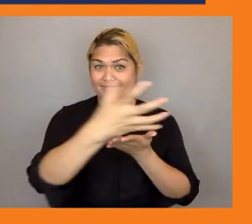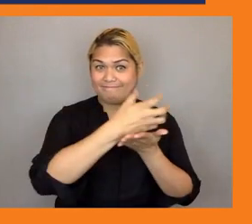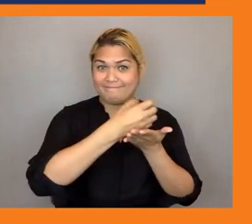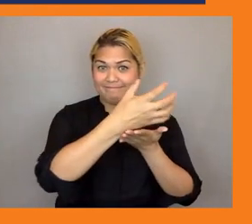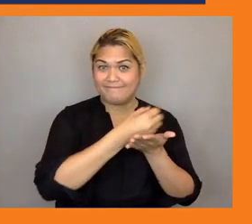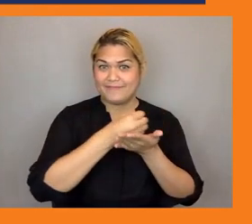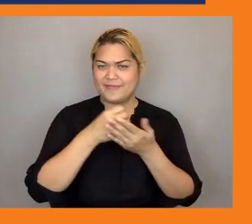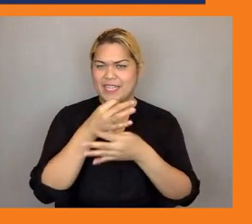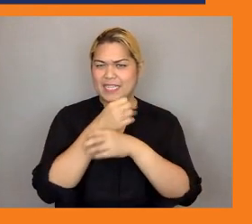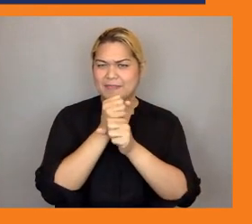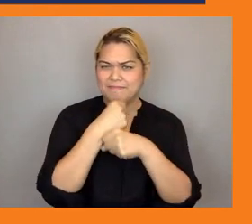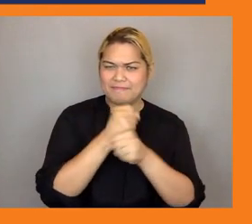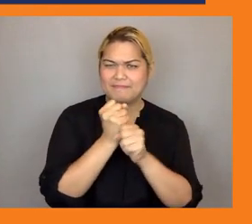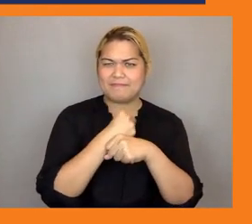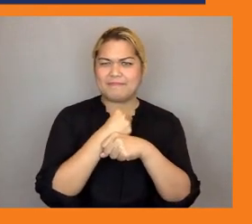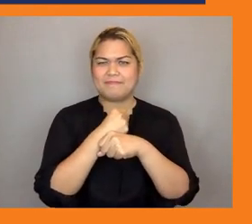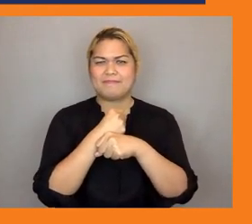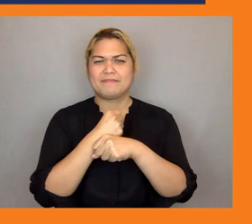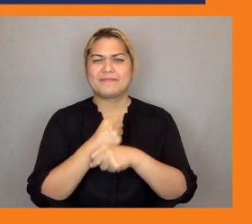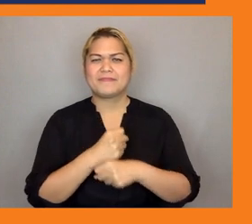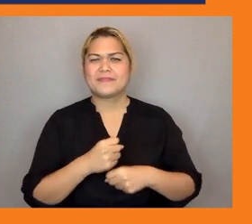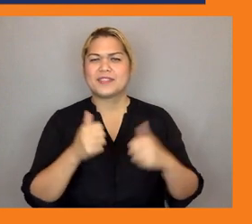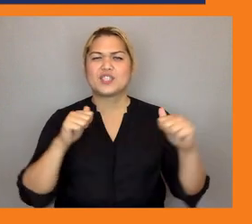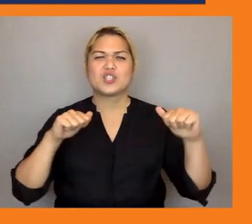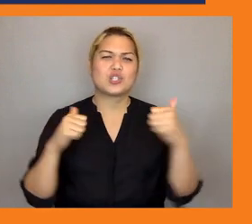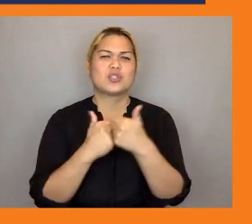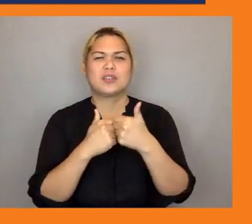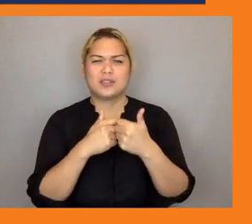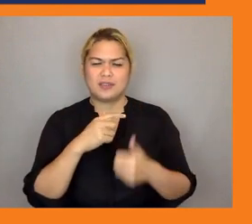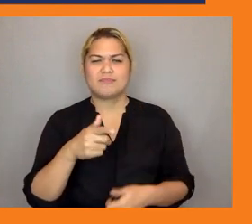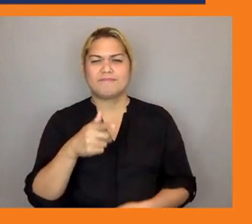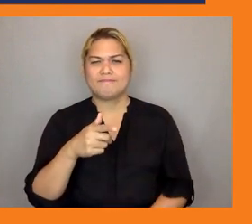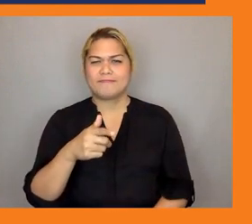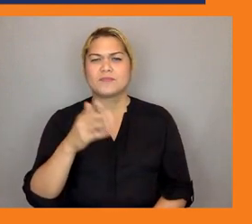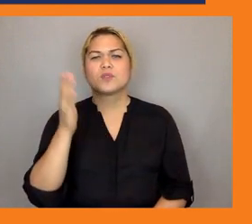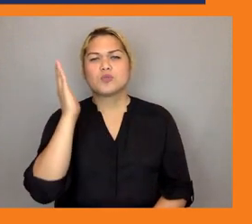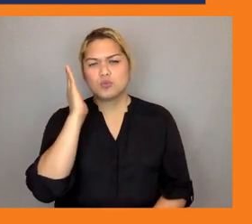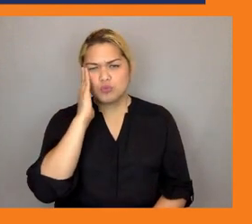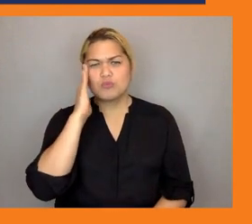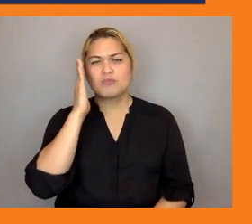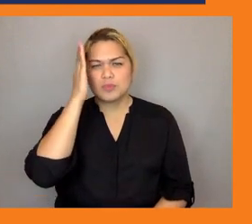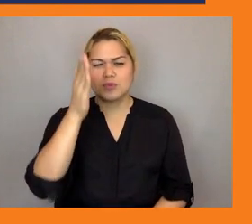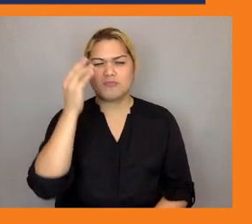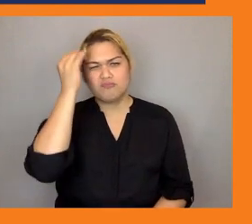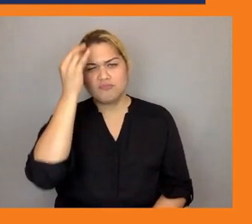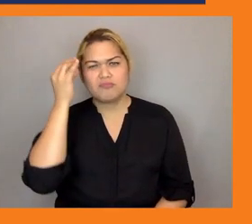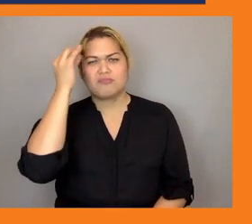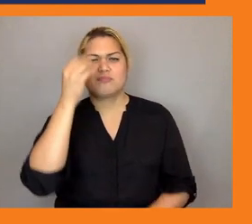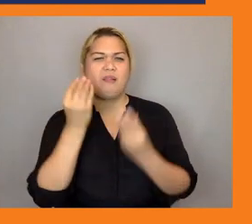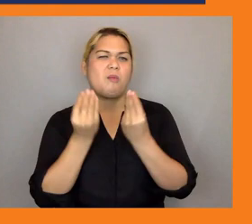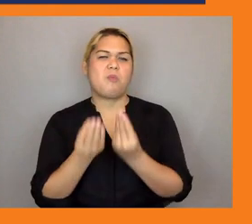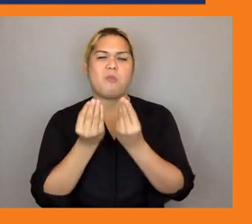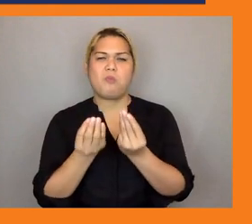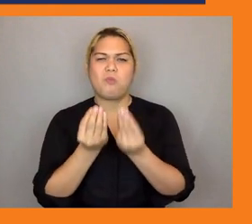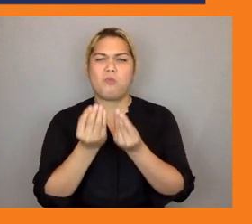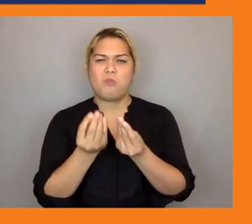also you know we employ things like futures thinking coming in more into to the work that we're doing so that we look at that